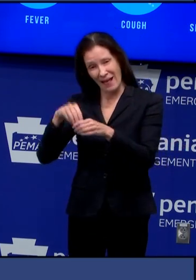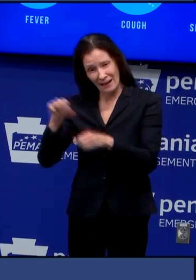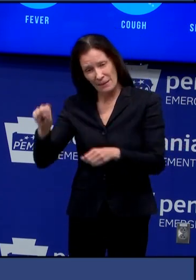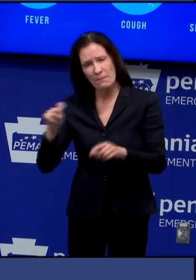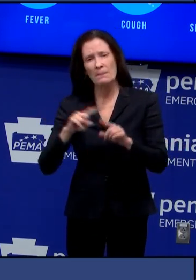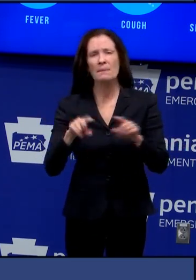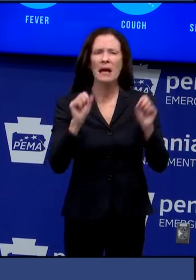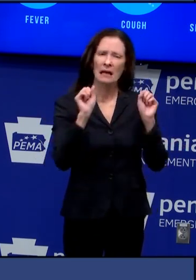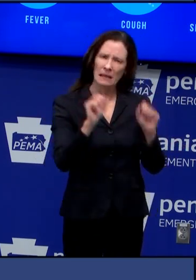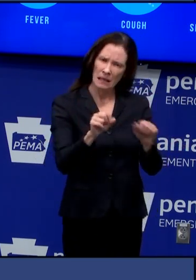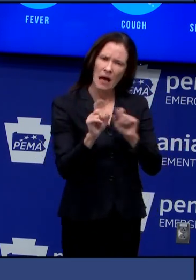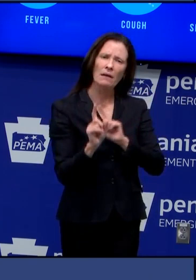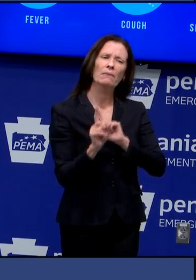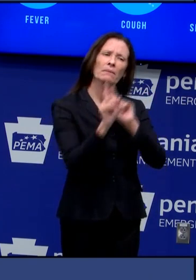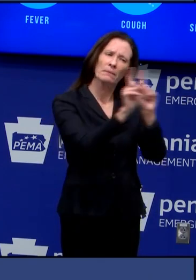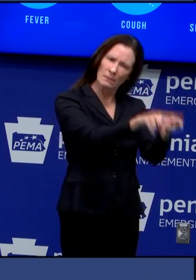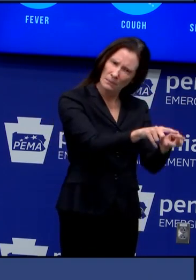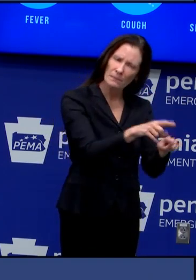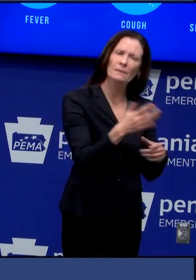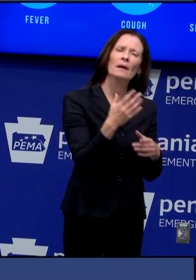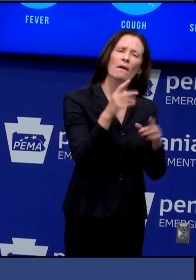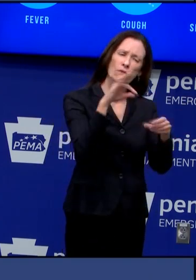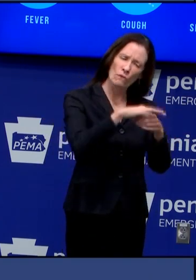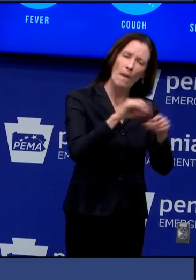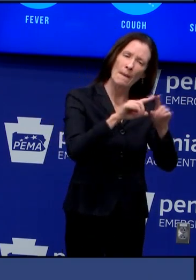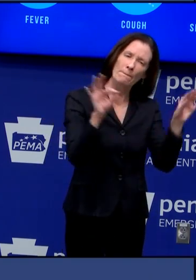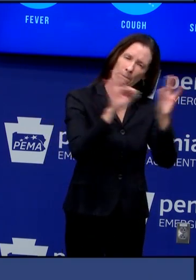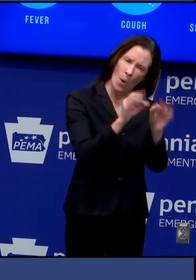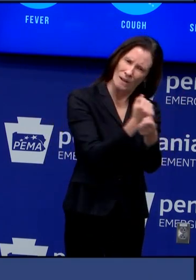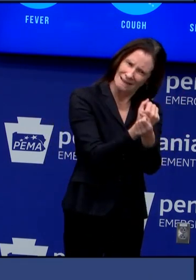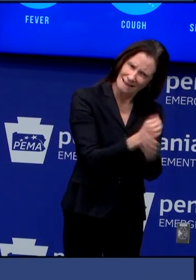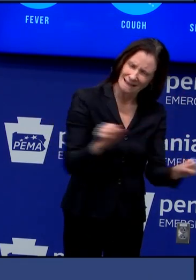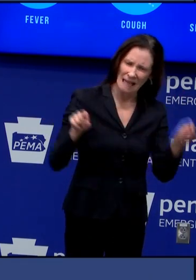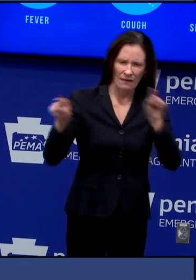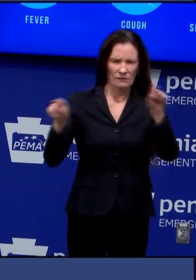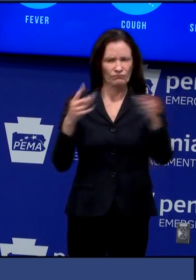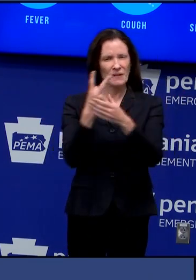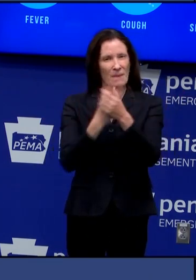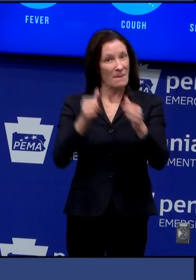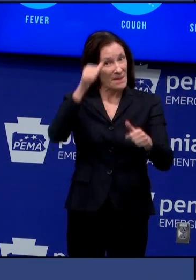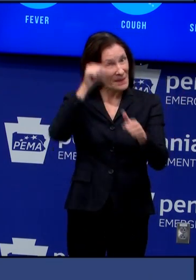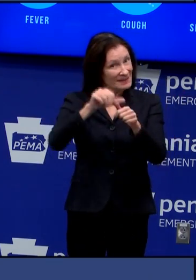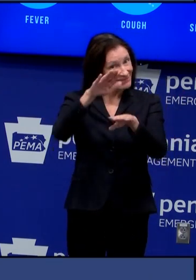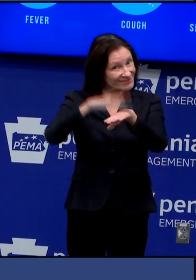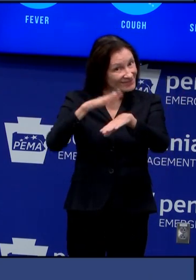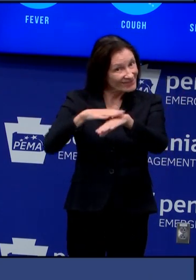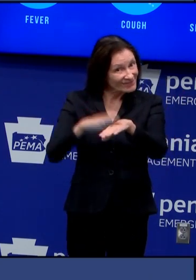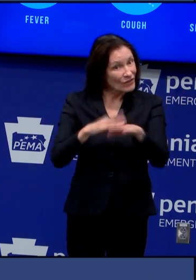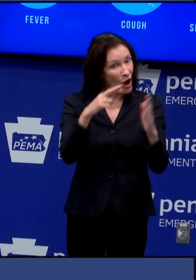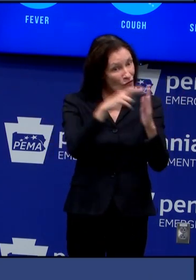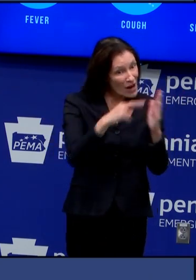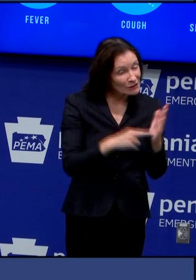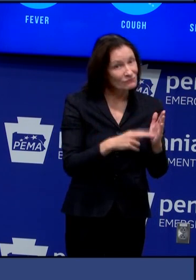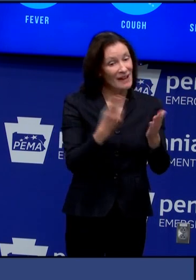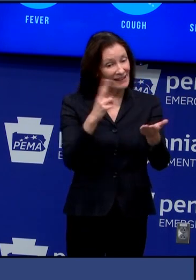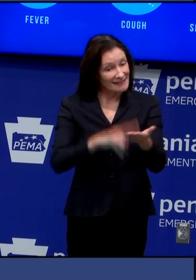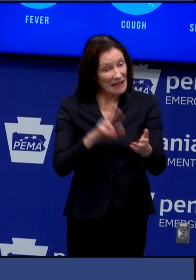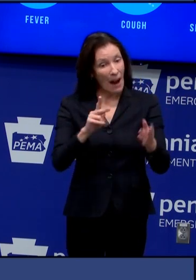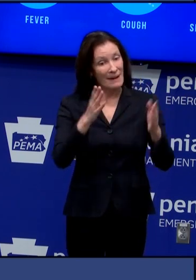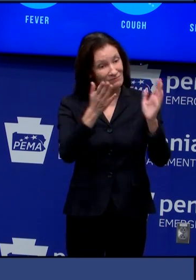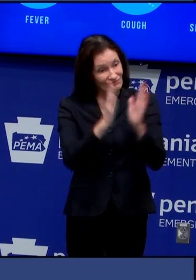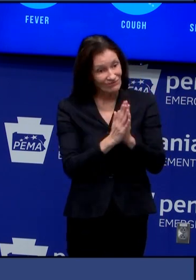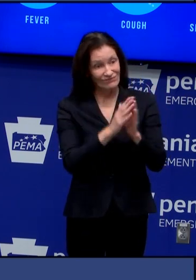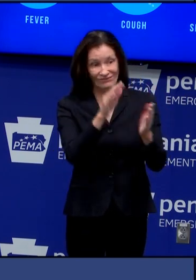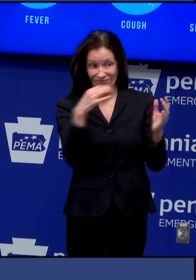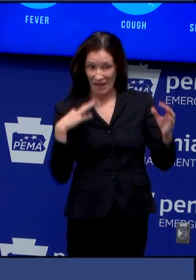so so we have one last question and it's for you secretary and it's from the york dispatch will there be any recourse for